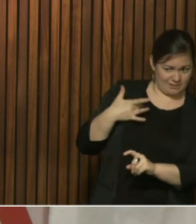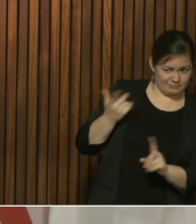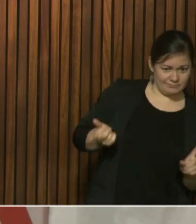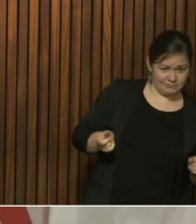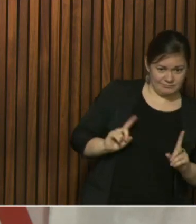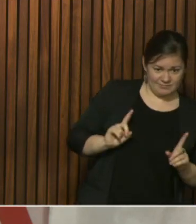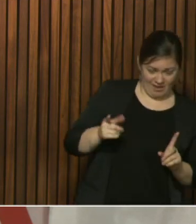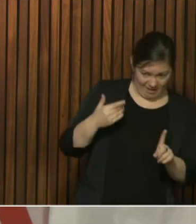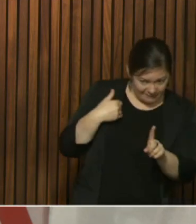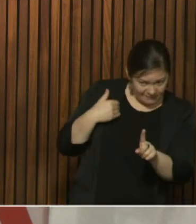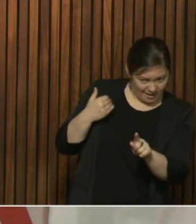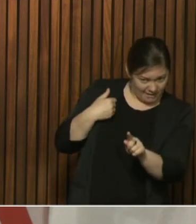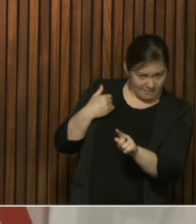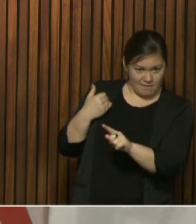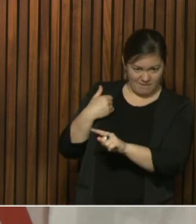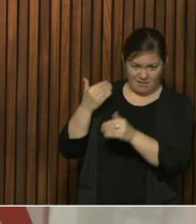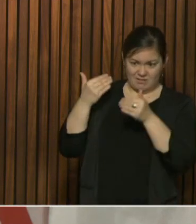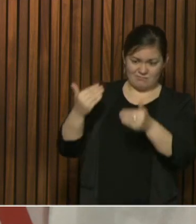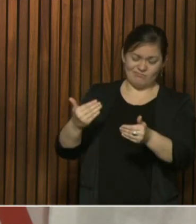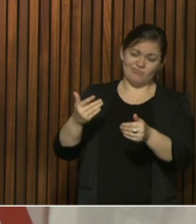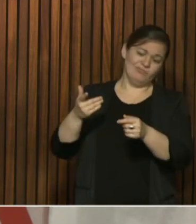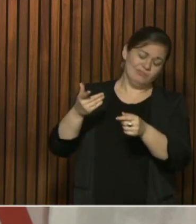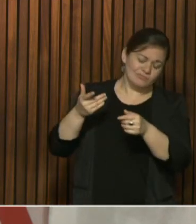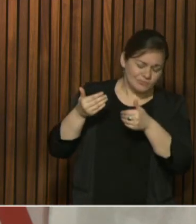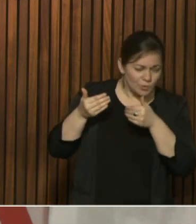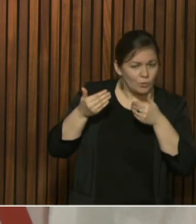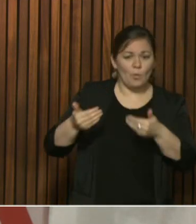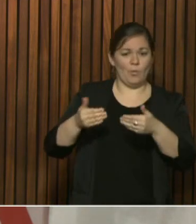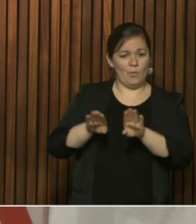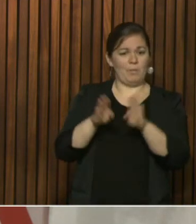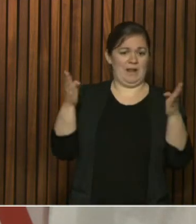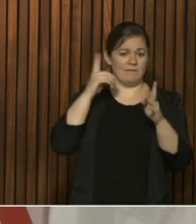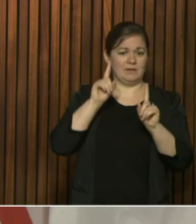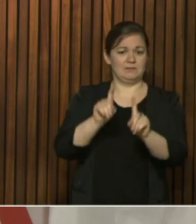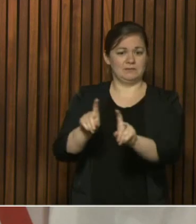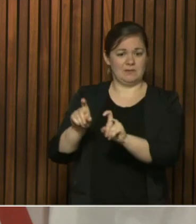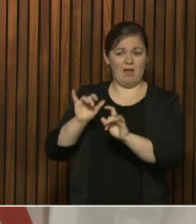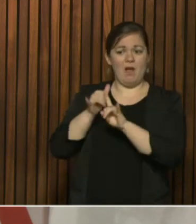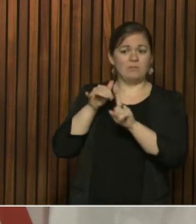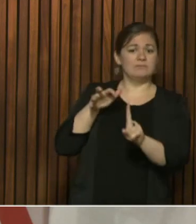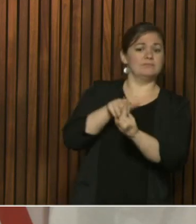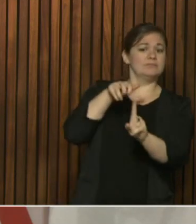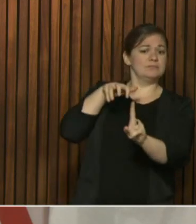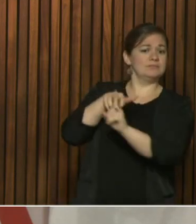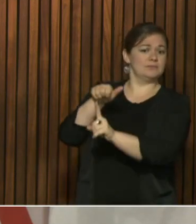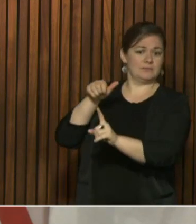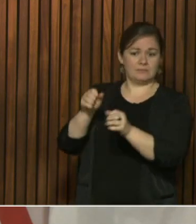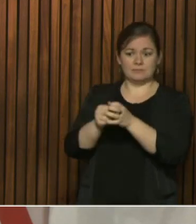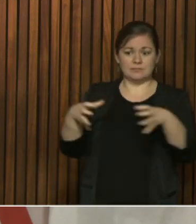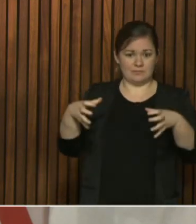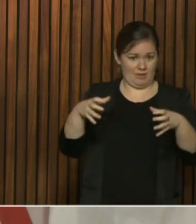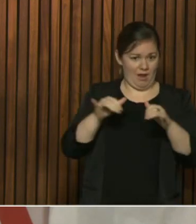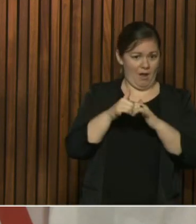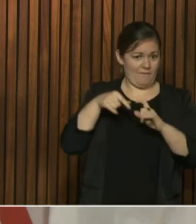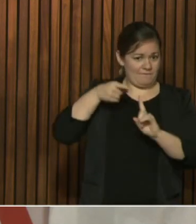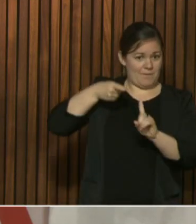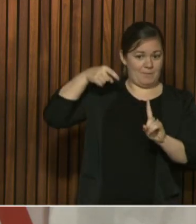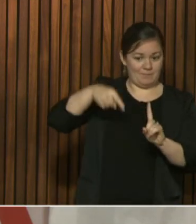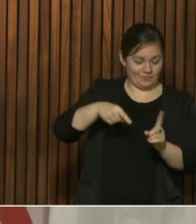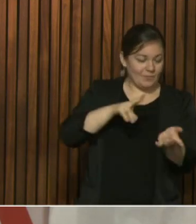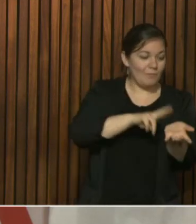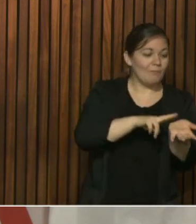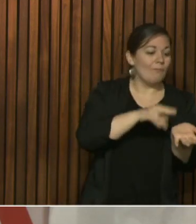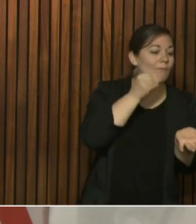And in fact, that's how we picked up some of the outbreaks in long-term care facilities through the sentinel testing. We also have